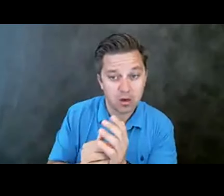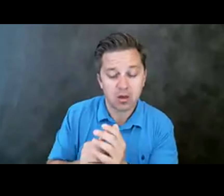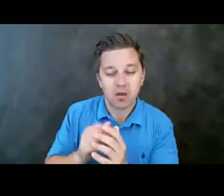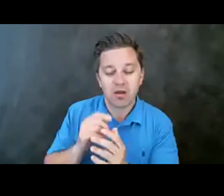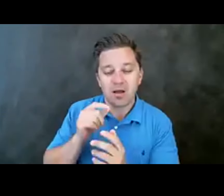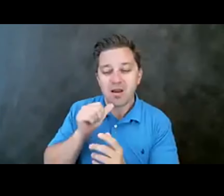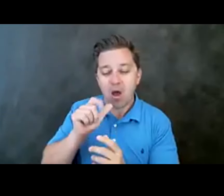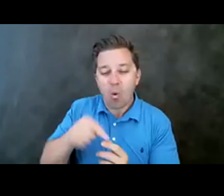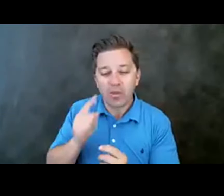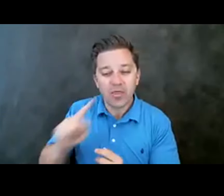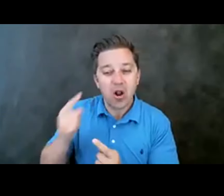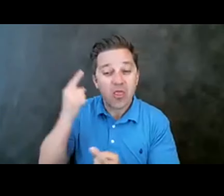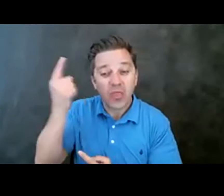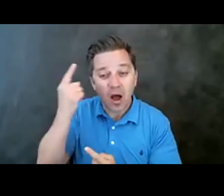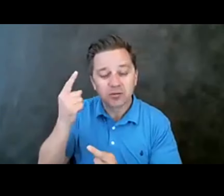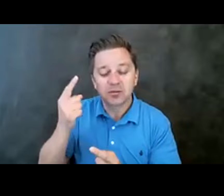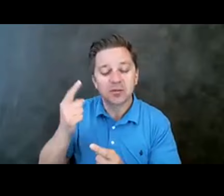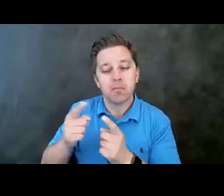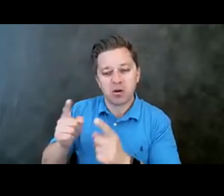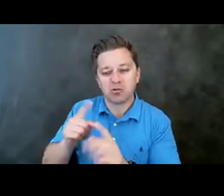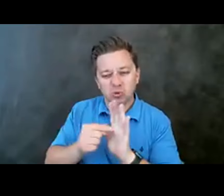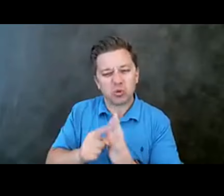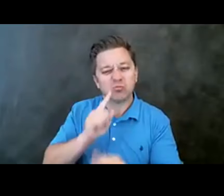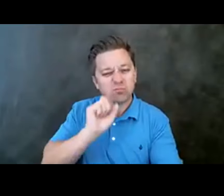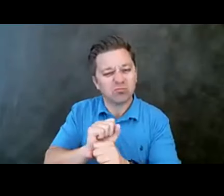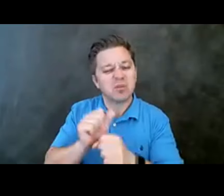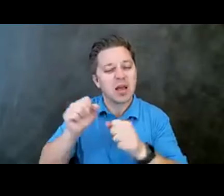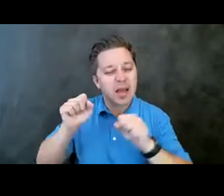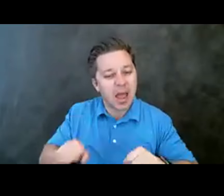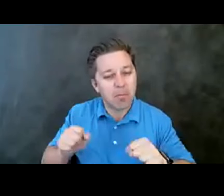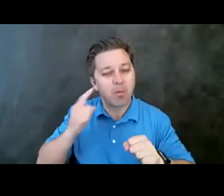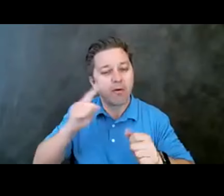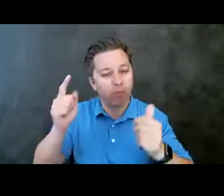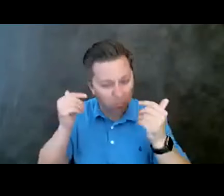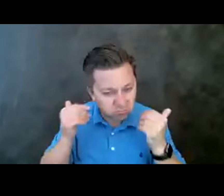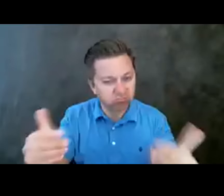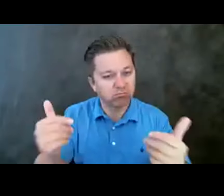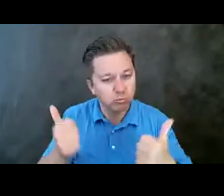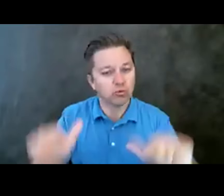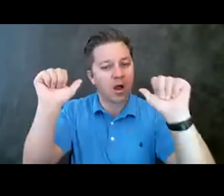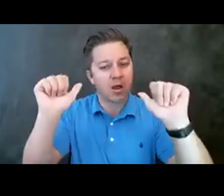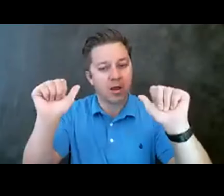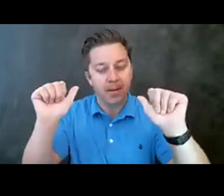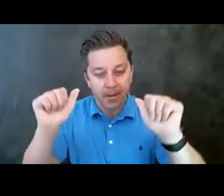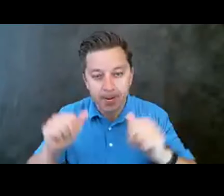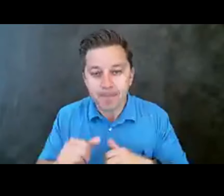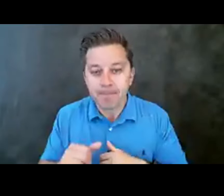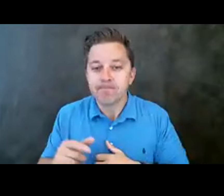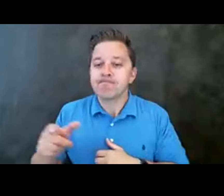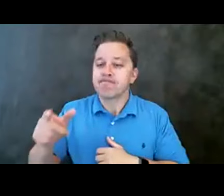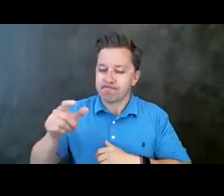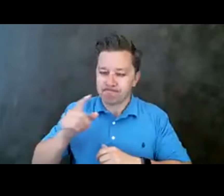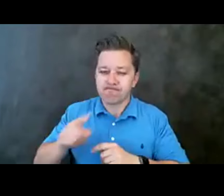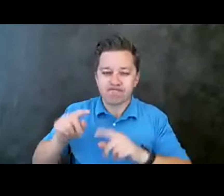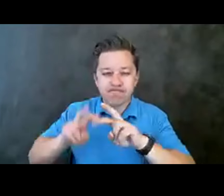demonstrated that they are capable with going through with the suicide attempt. When you look at the theories, the interpersonal theory of suicide, and really dive deeply